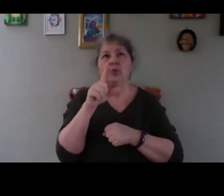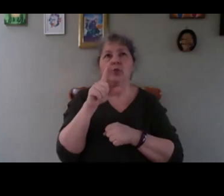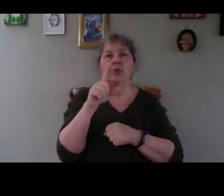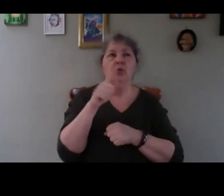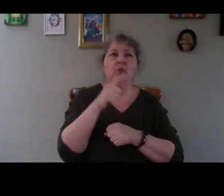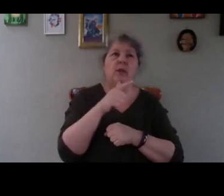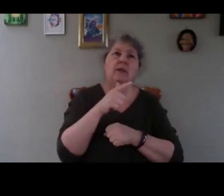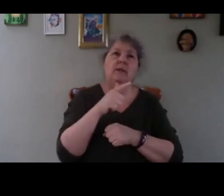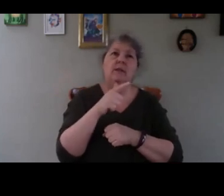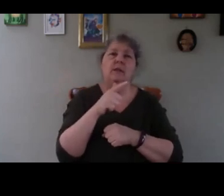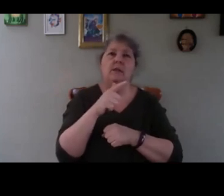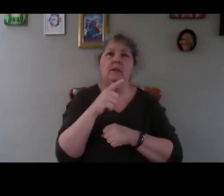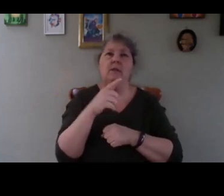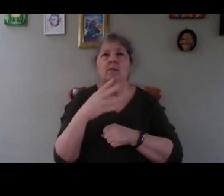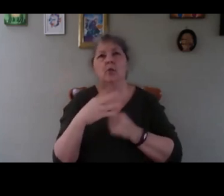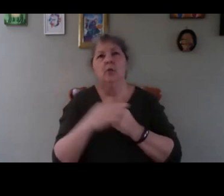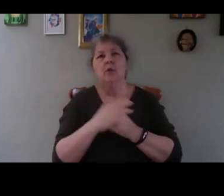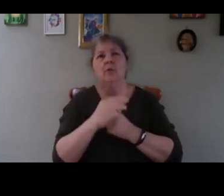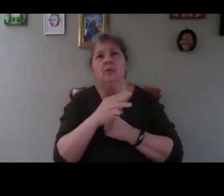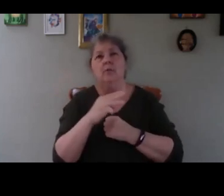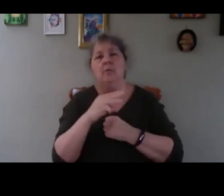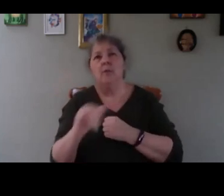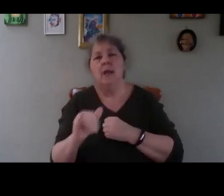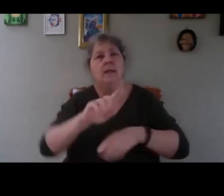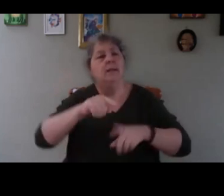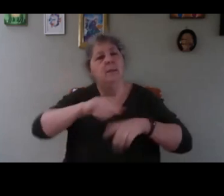depending the year depending where you live